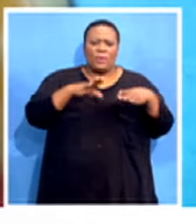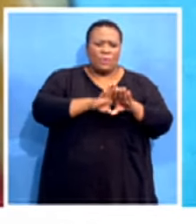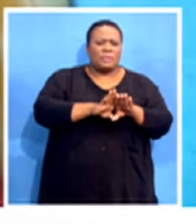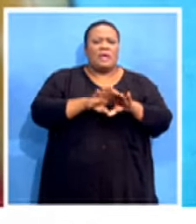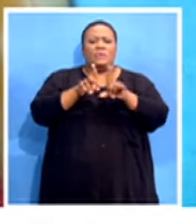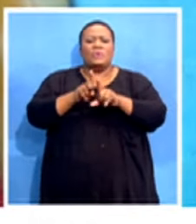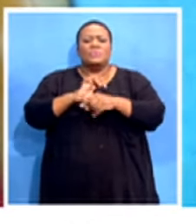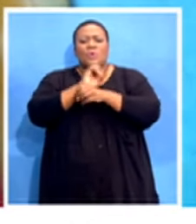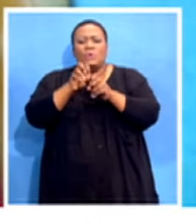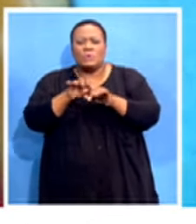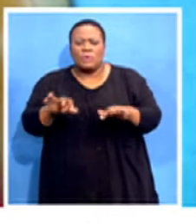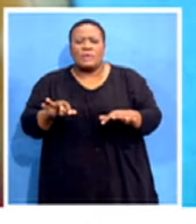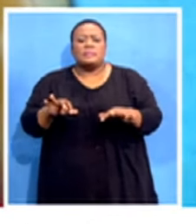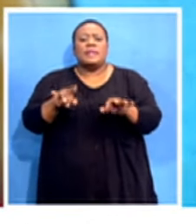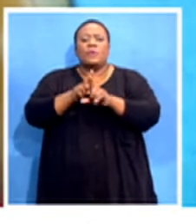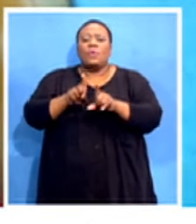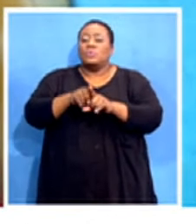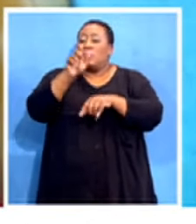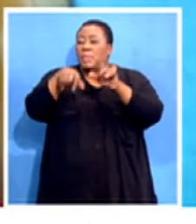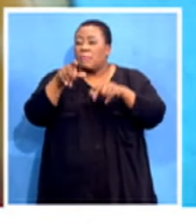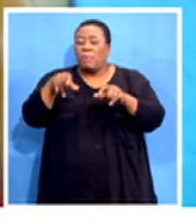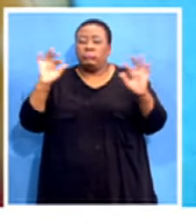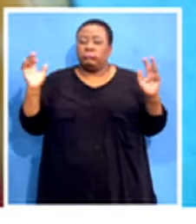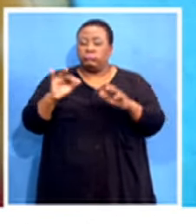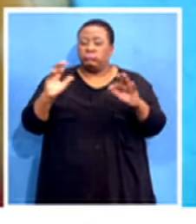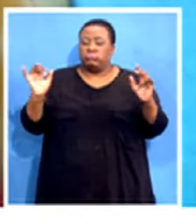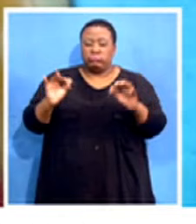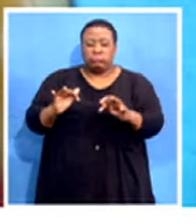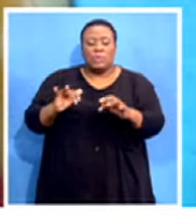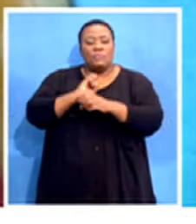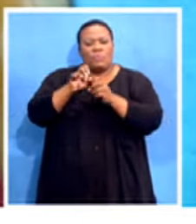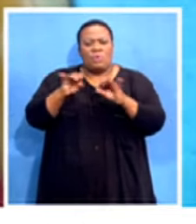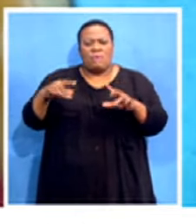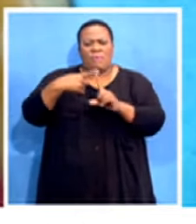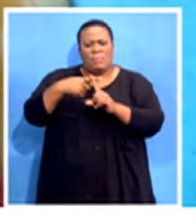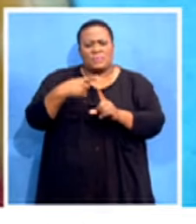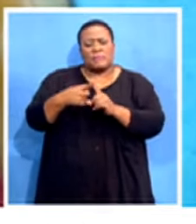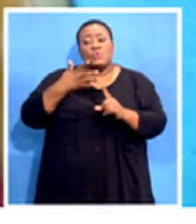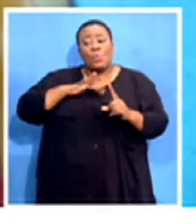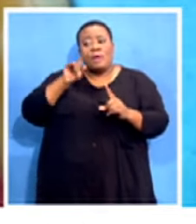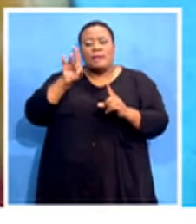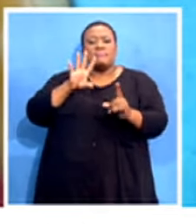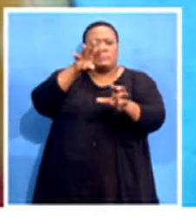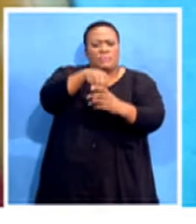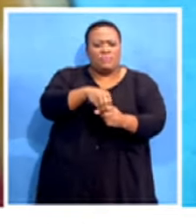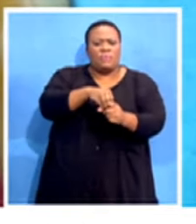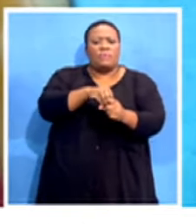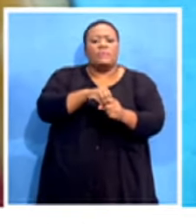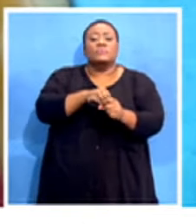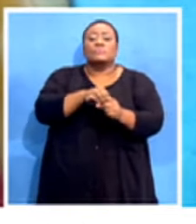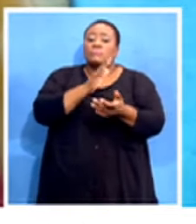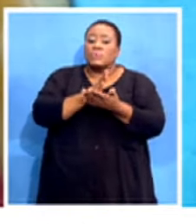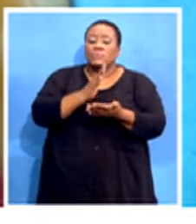and the difficulty of the numbers and all that. We want him to intervene in ensuring that we get wage